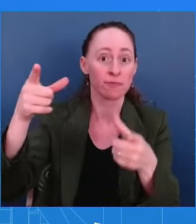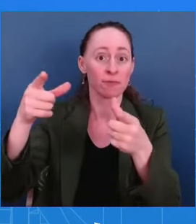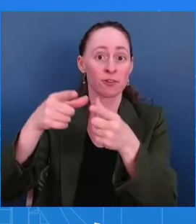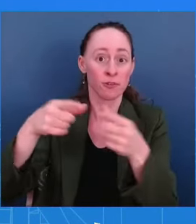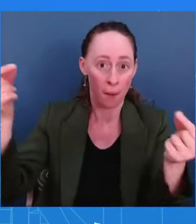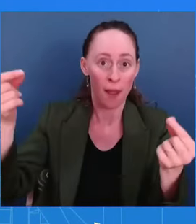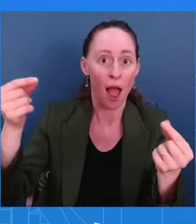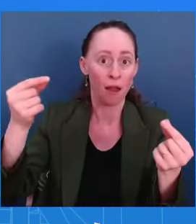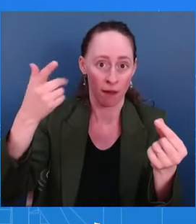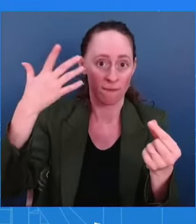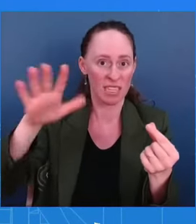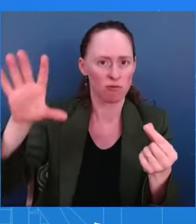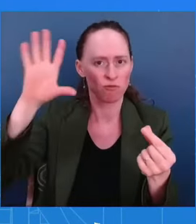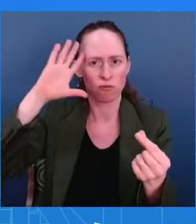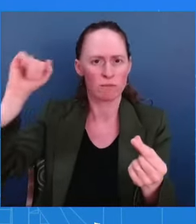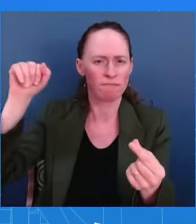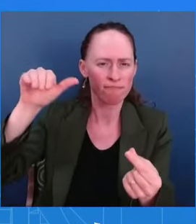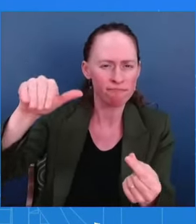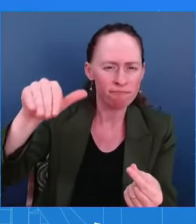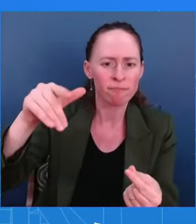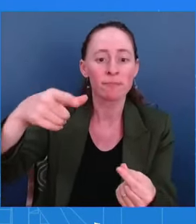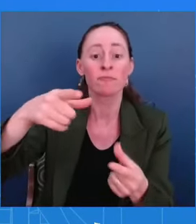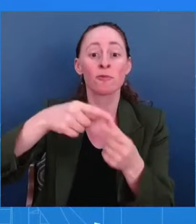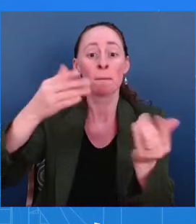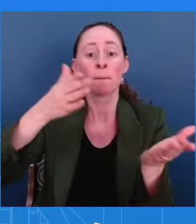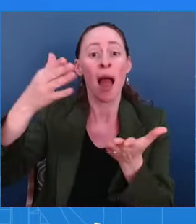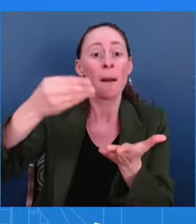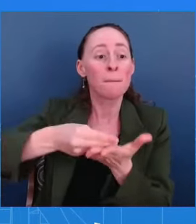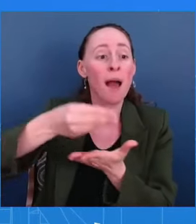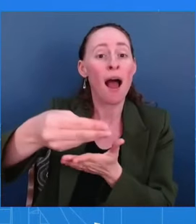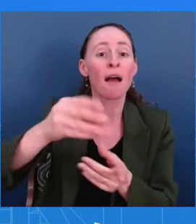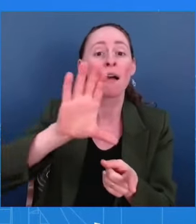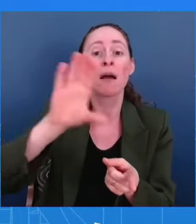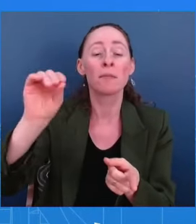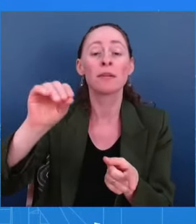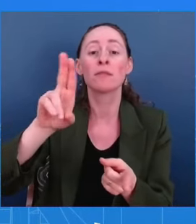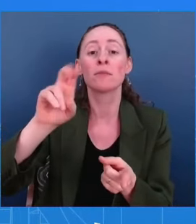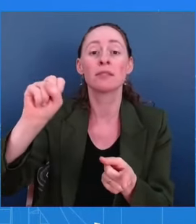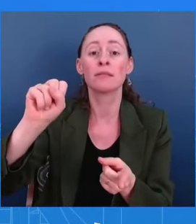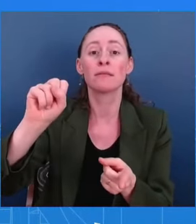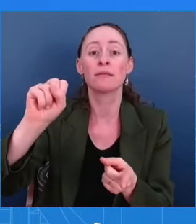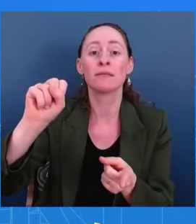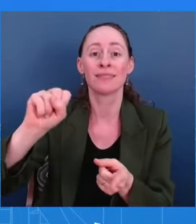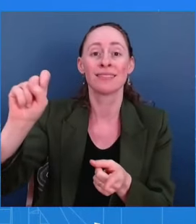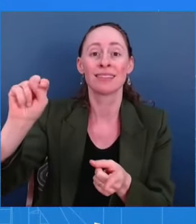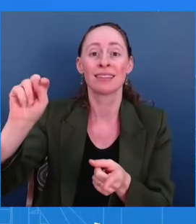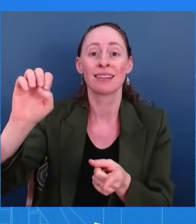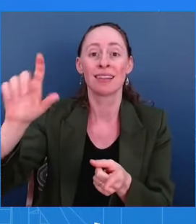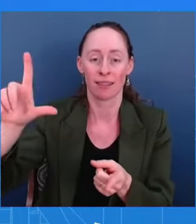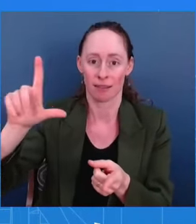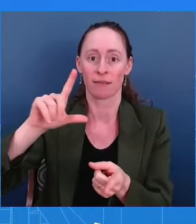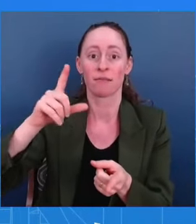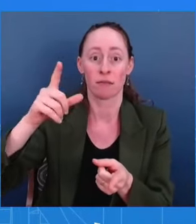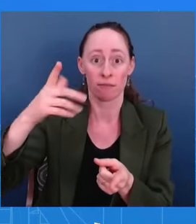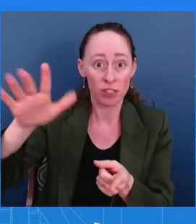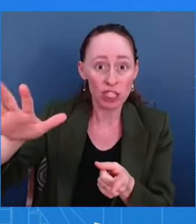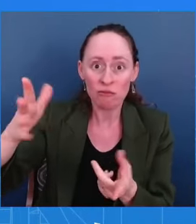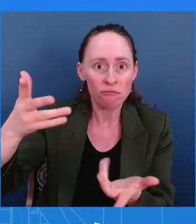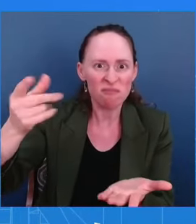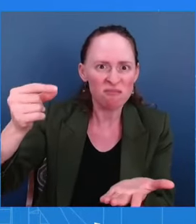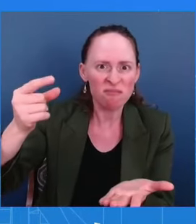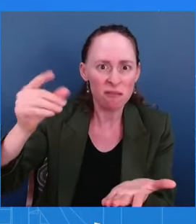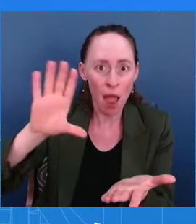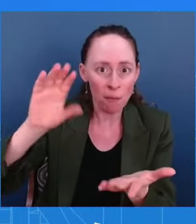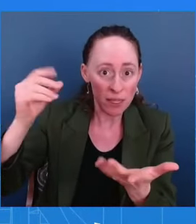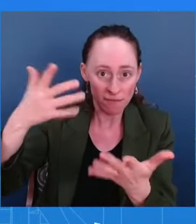correlations between the two countries? No, there's no conversations to speak to, Jeff. The President has been very consistent on this. He